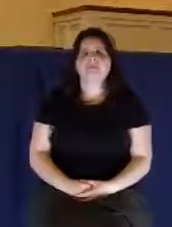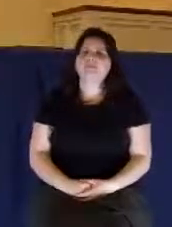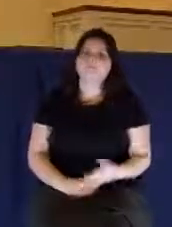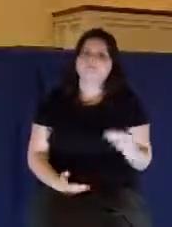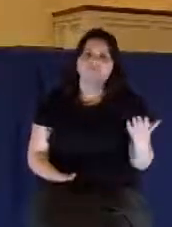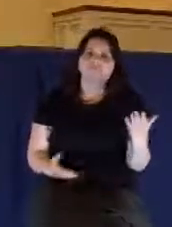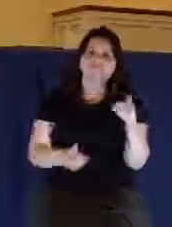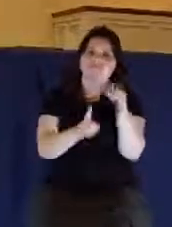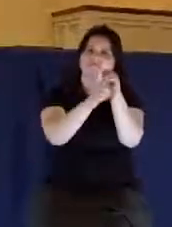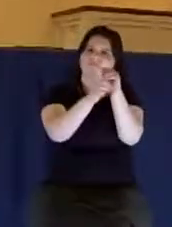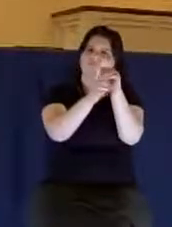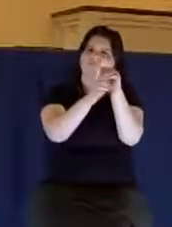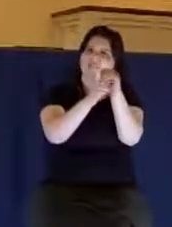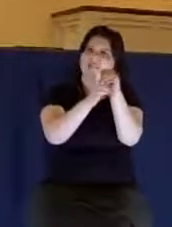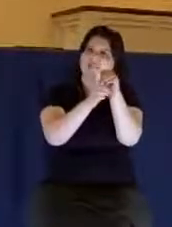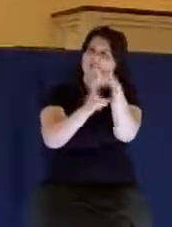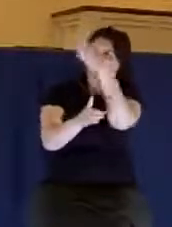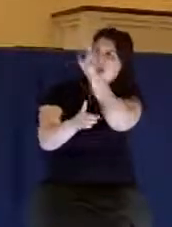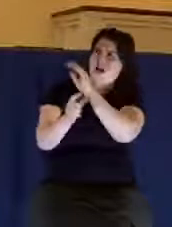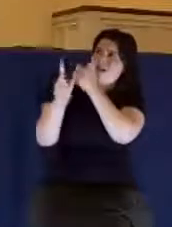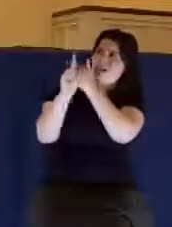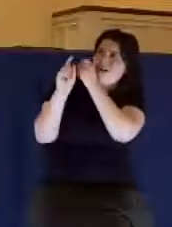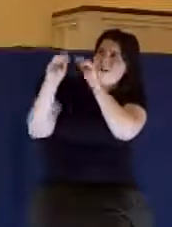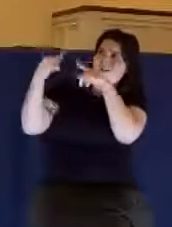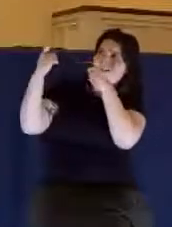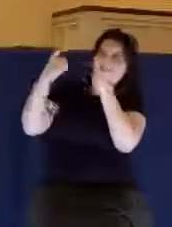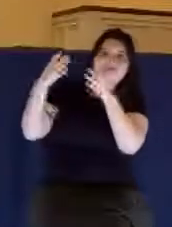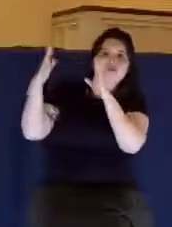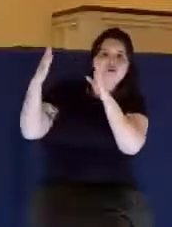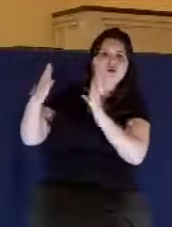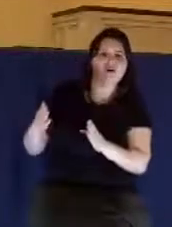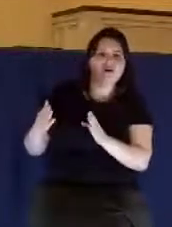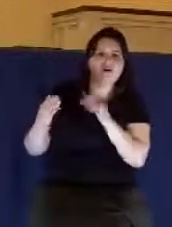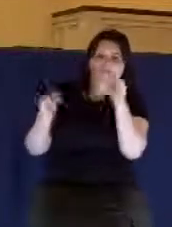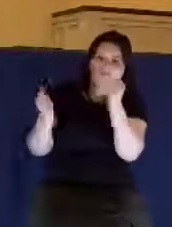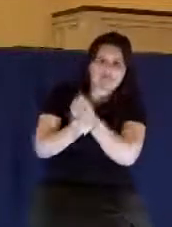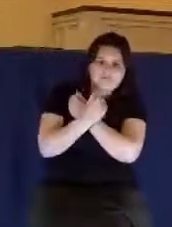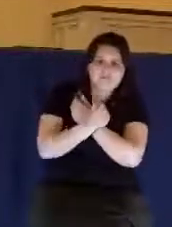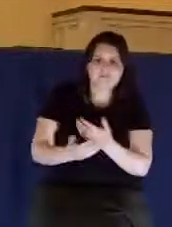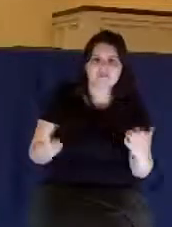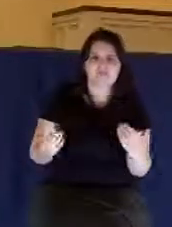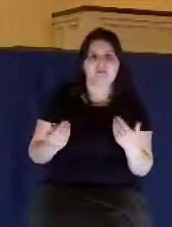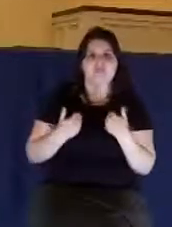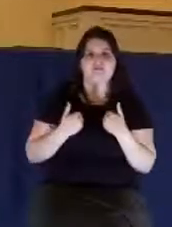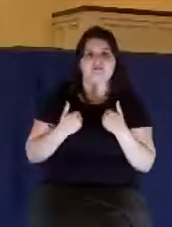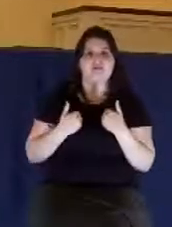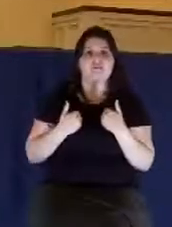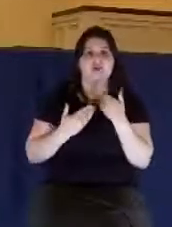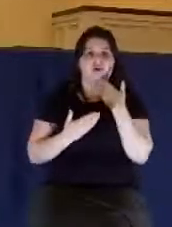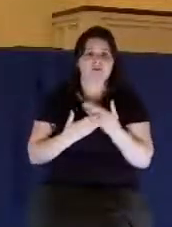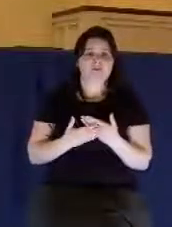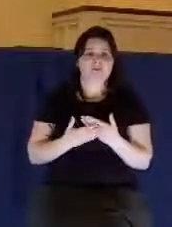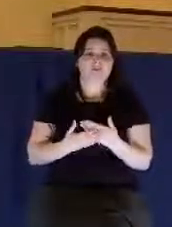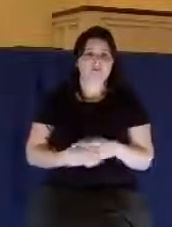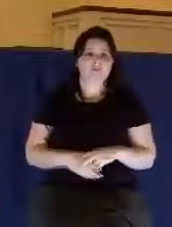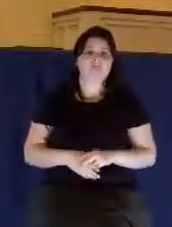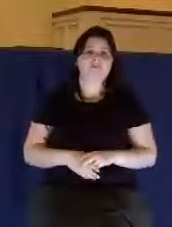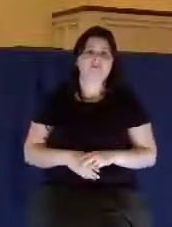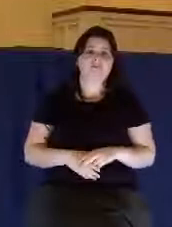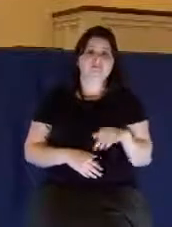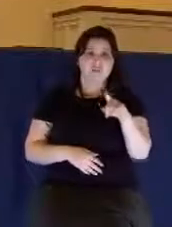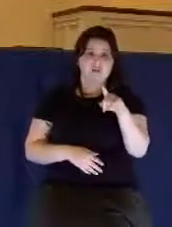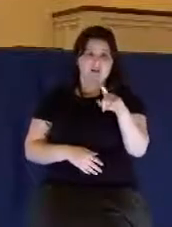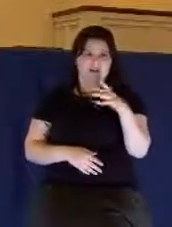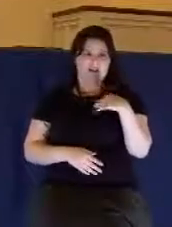that God is the giver of all the good things that we have. You don't think God's been good to you? If you don't think he